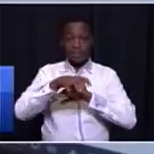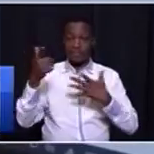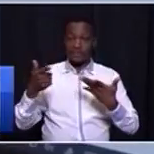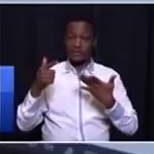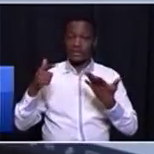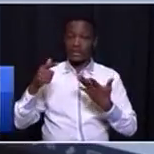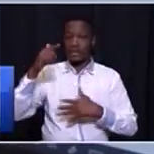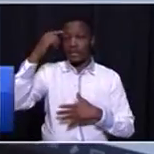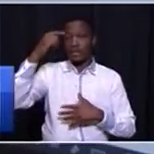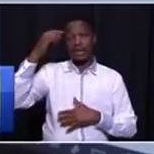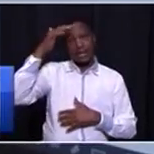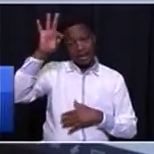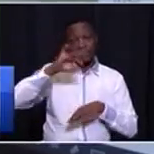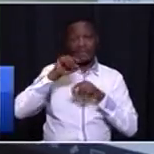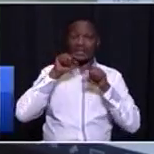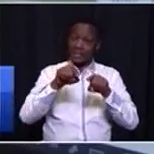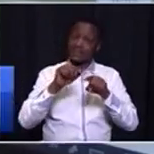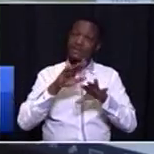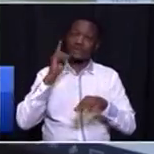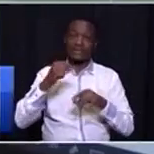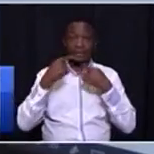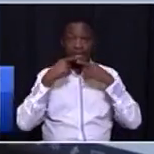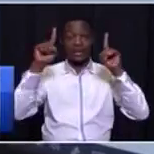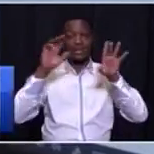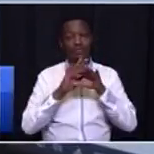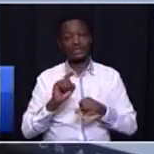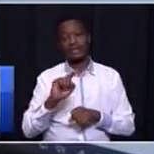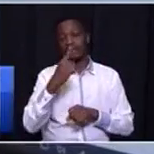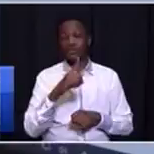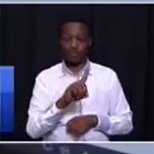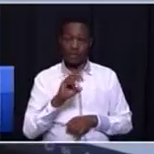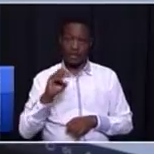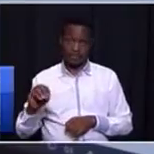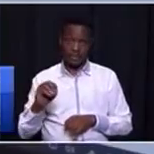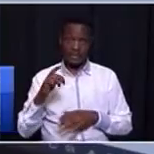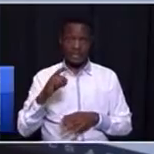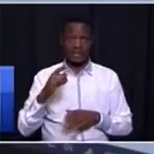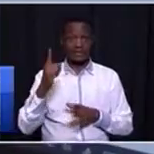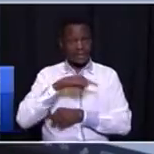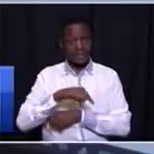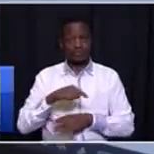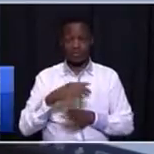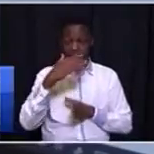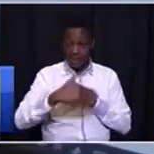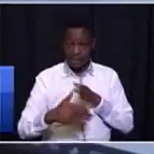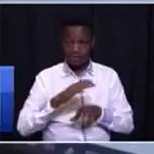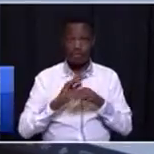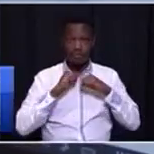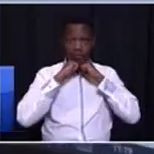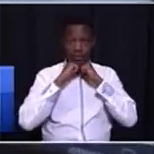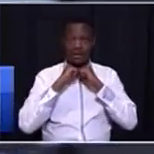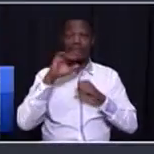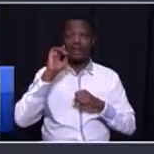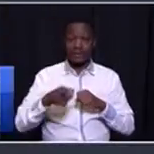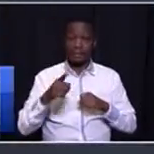industrial revolution and this shall be announced in the first hundred days. So, by the end of August, there